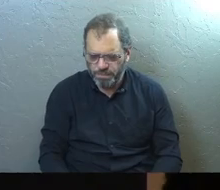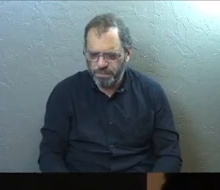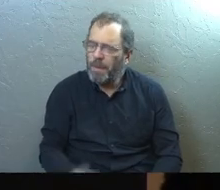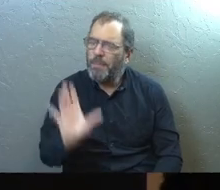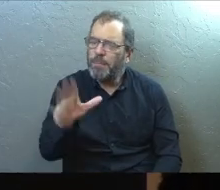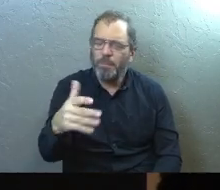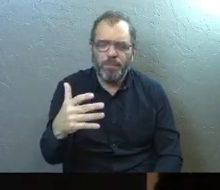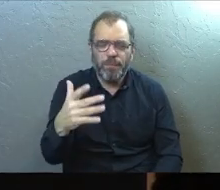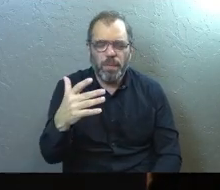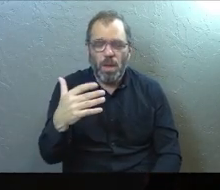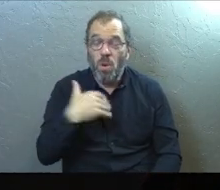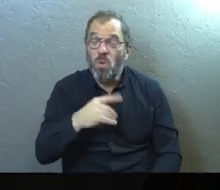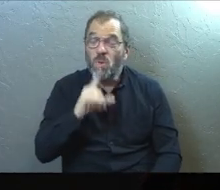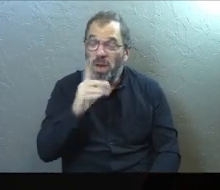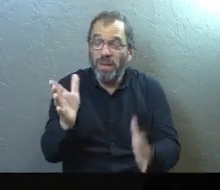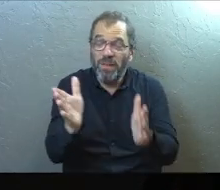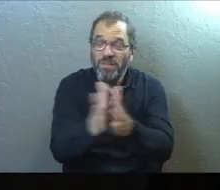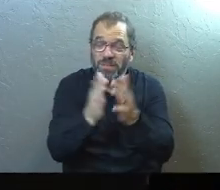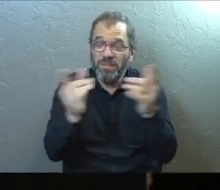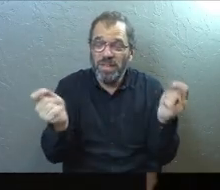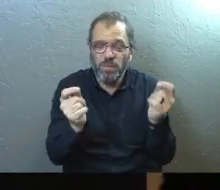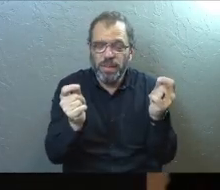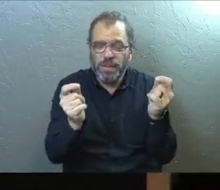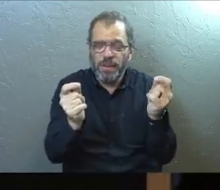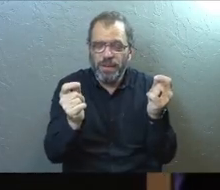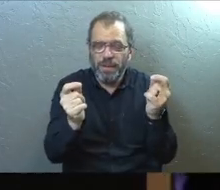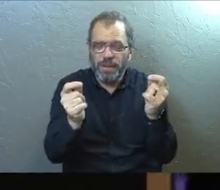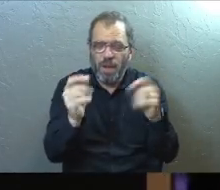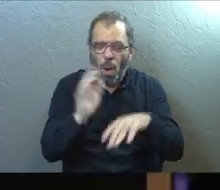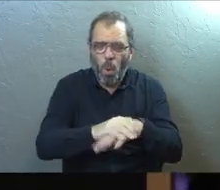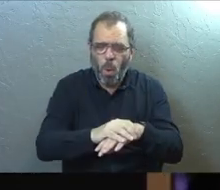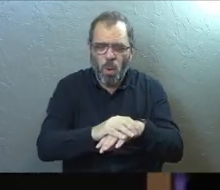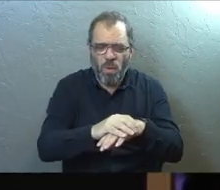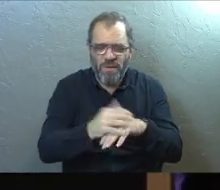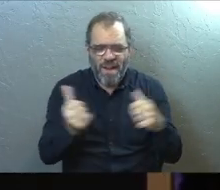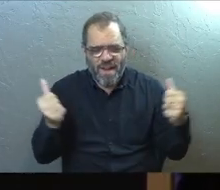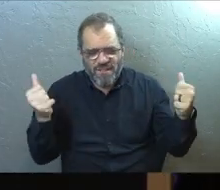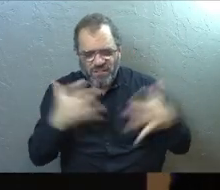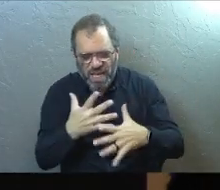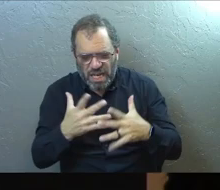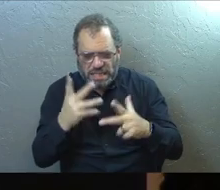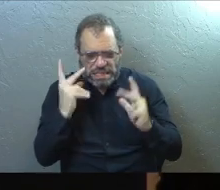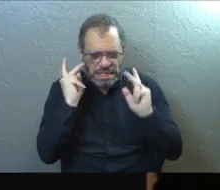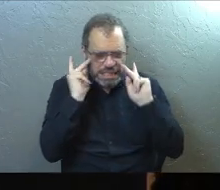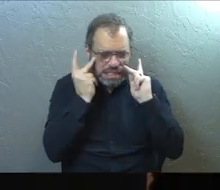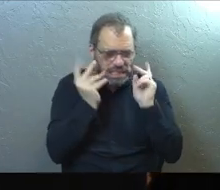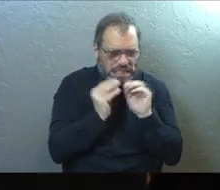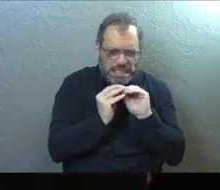God, we have real victory over paranoia and fear.